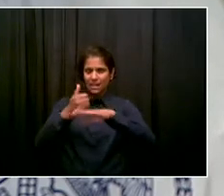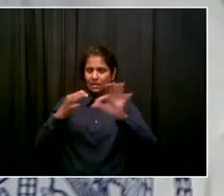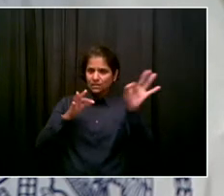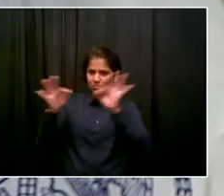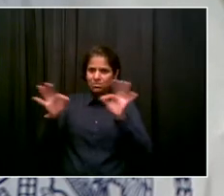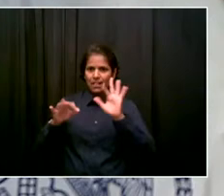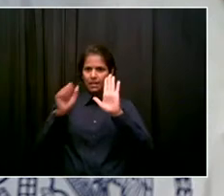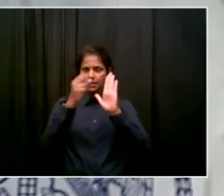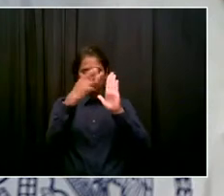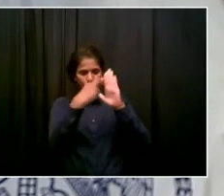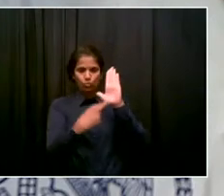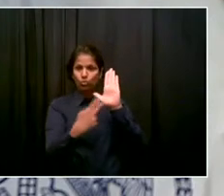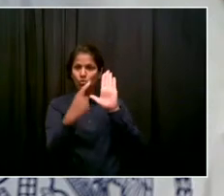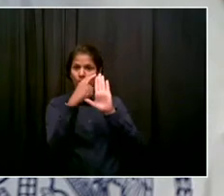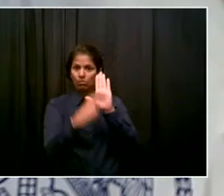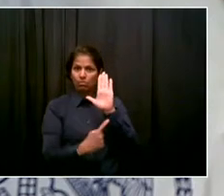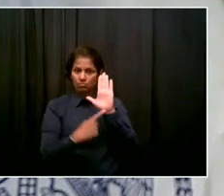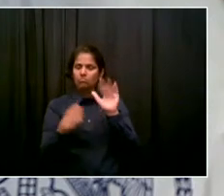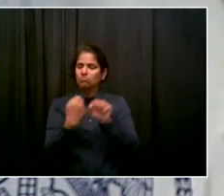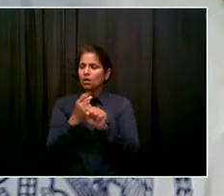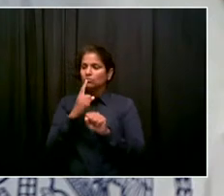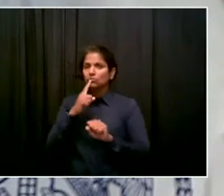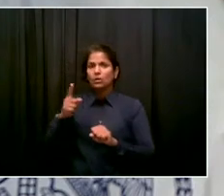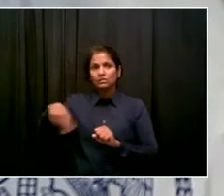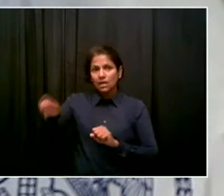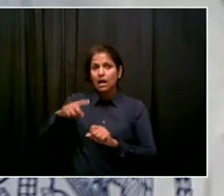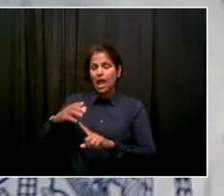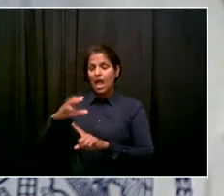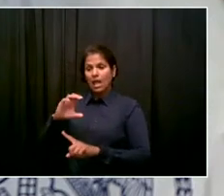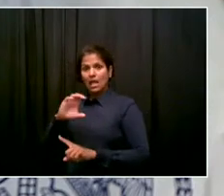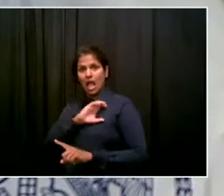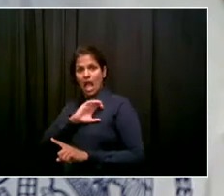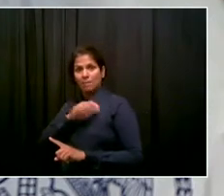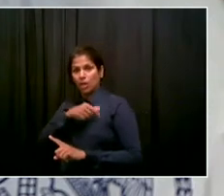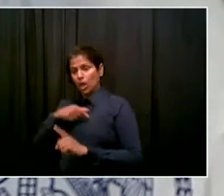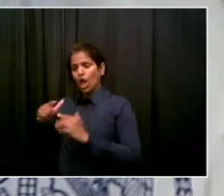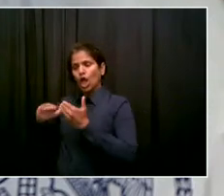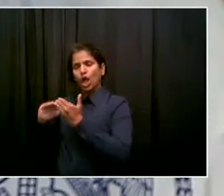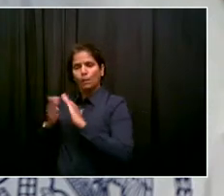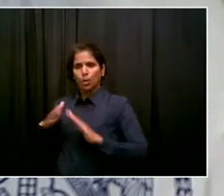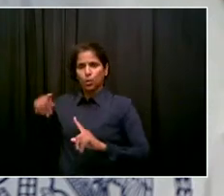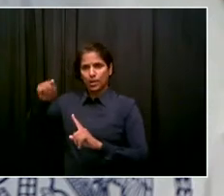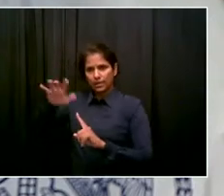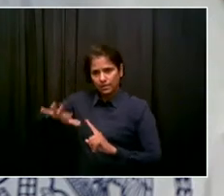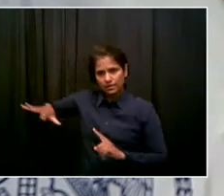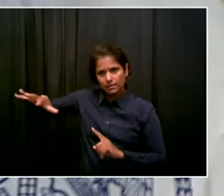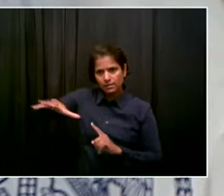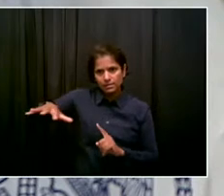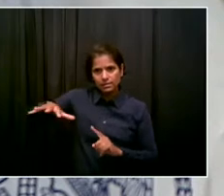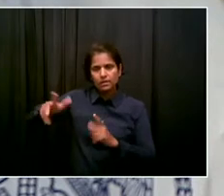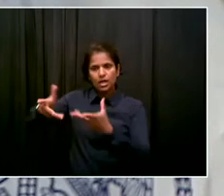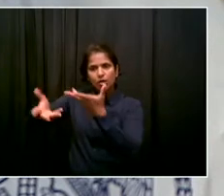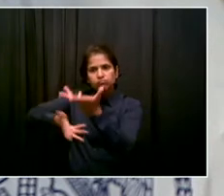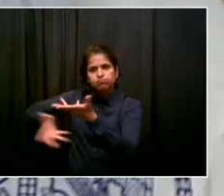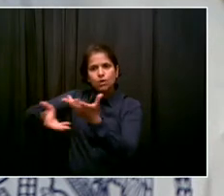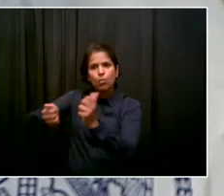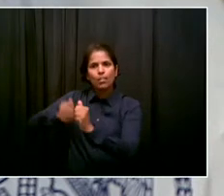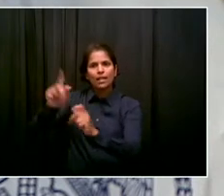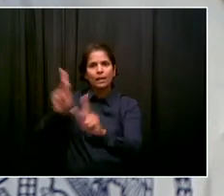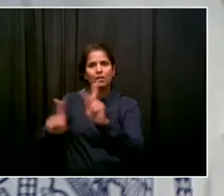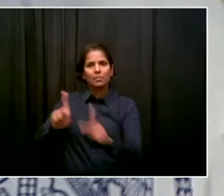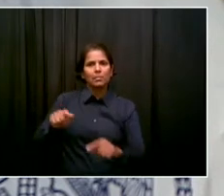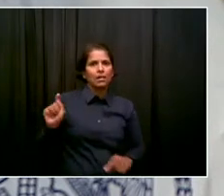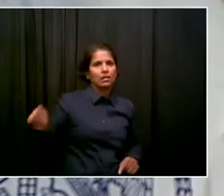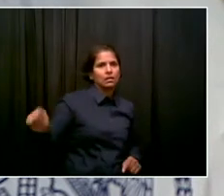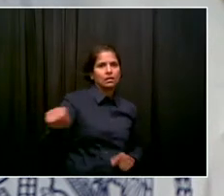unfortunately folks initiate violence towards their fellow New Yorkers or towards police officers, that has to be addressed. That's very, very few people,